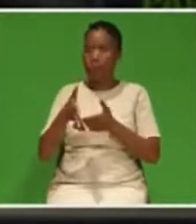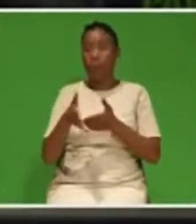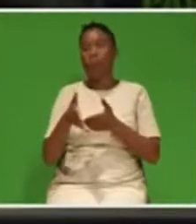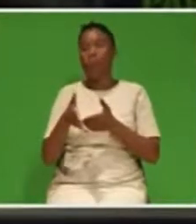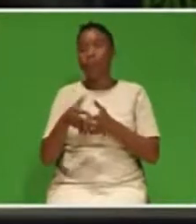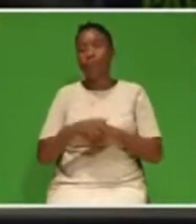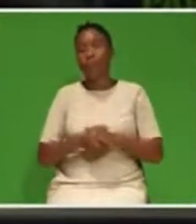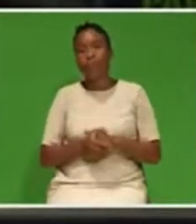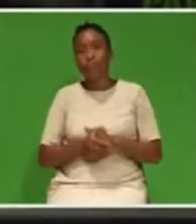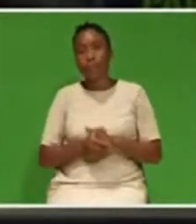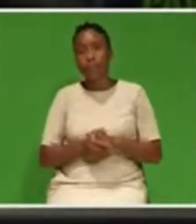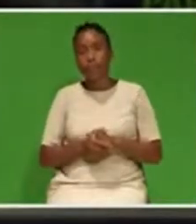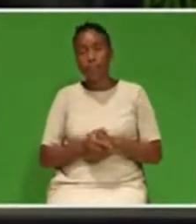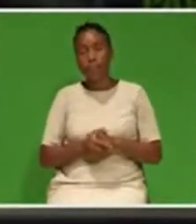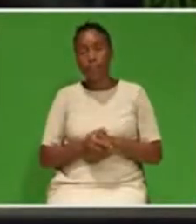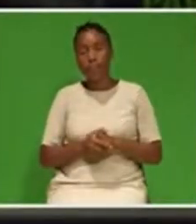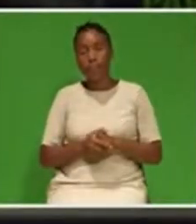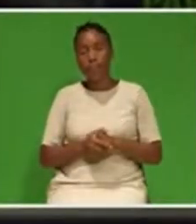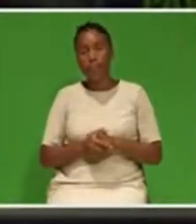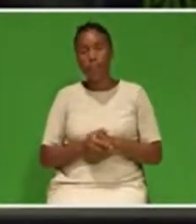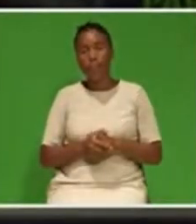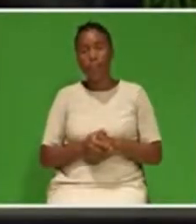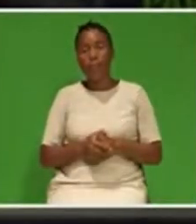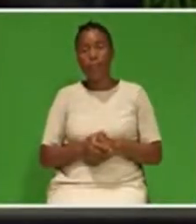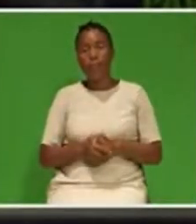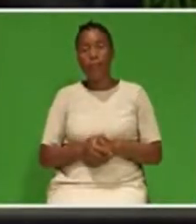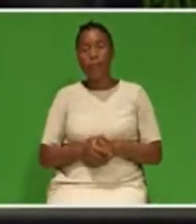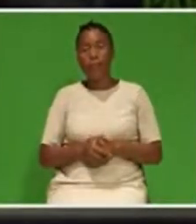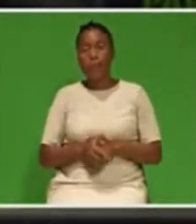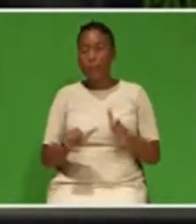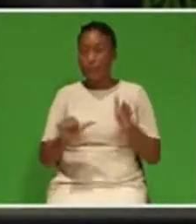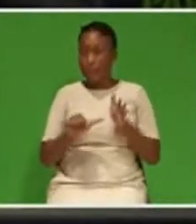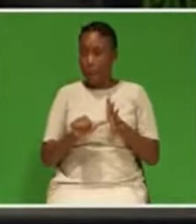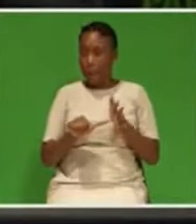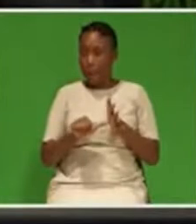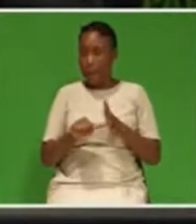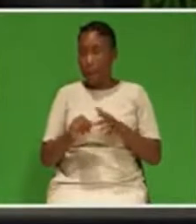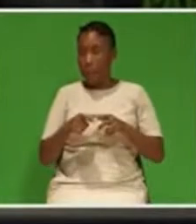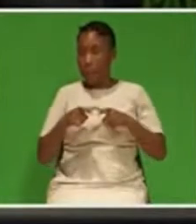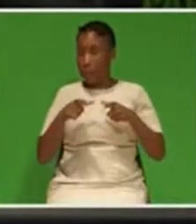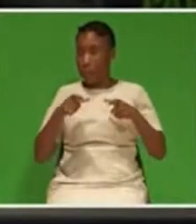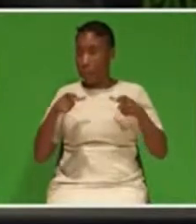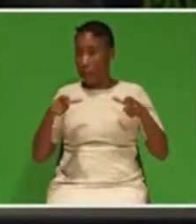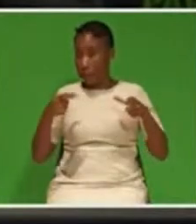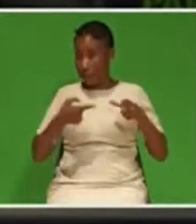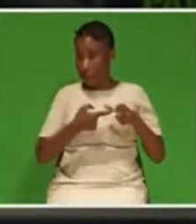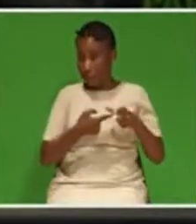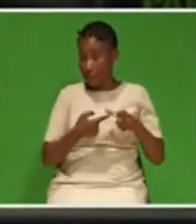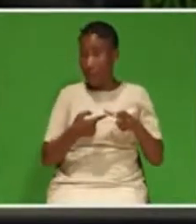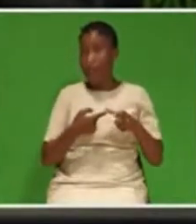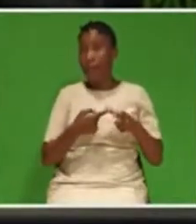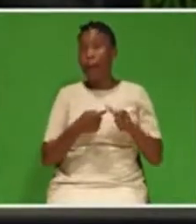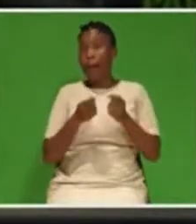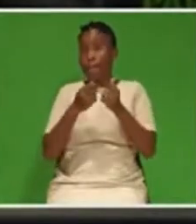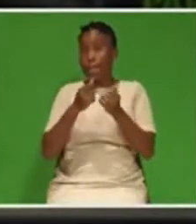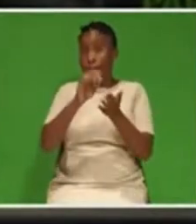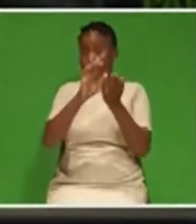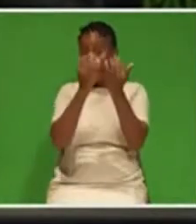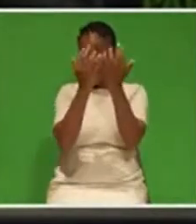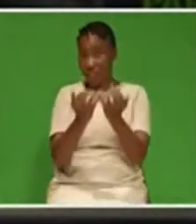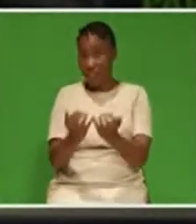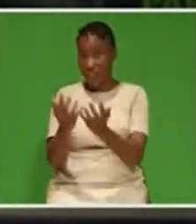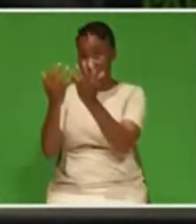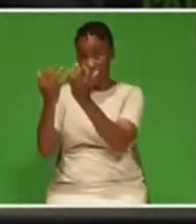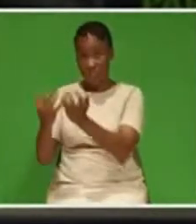We have significantly increased the budget allocated to infrastructure across the